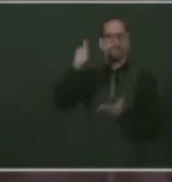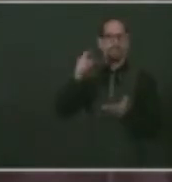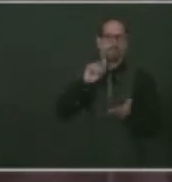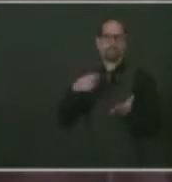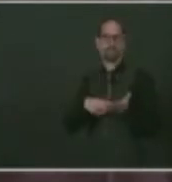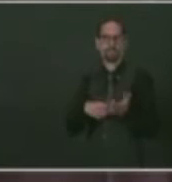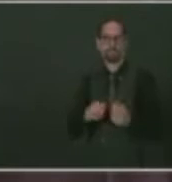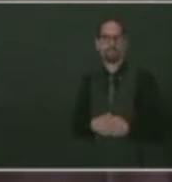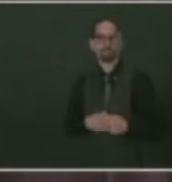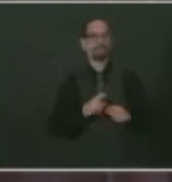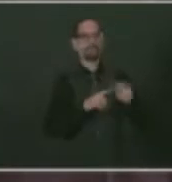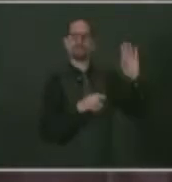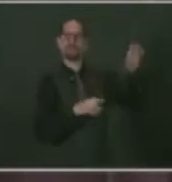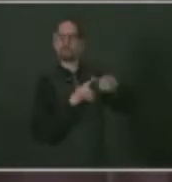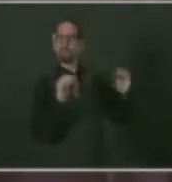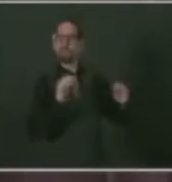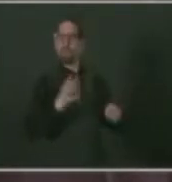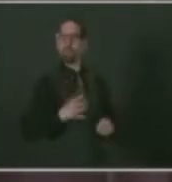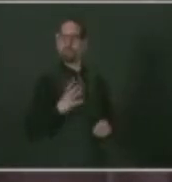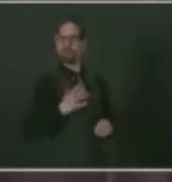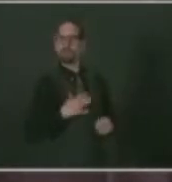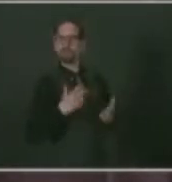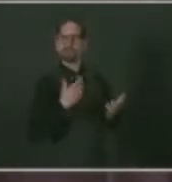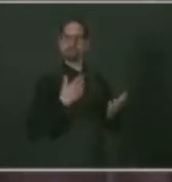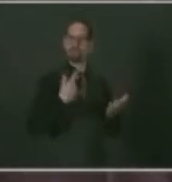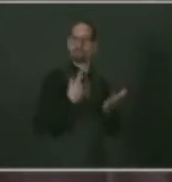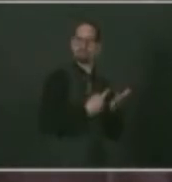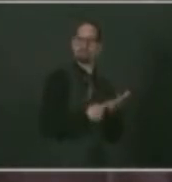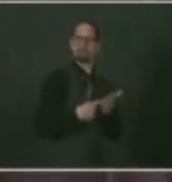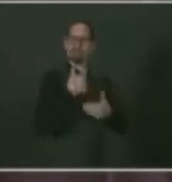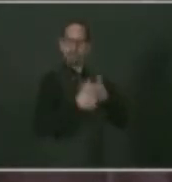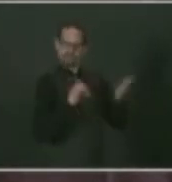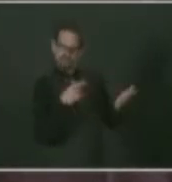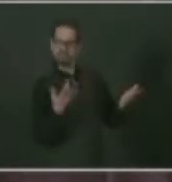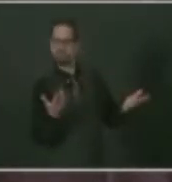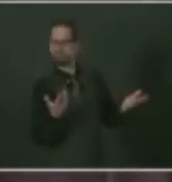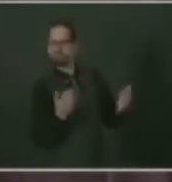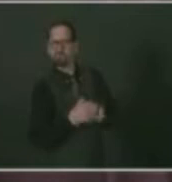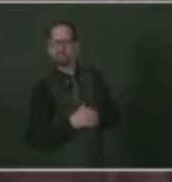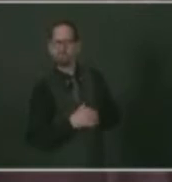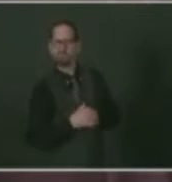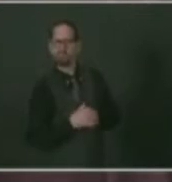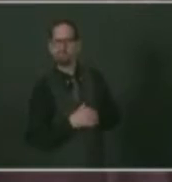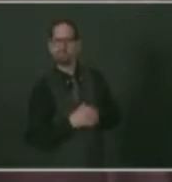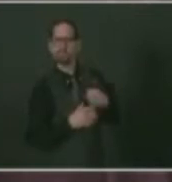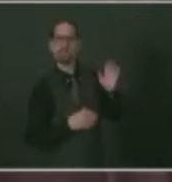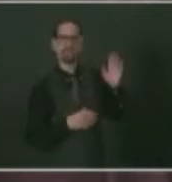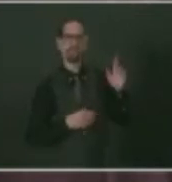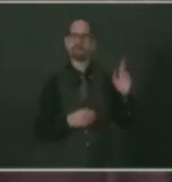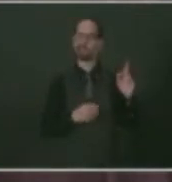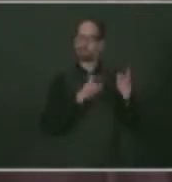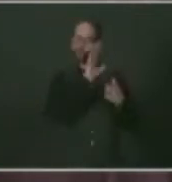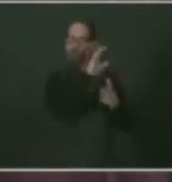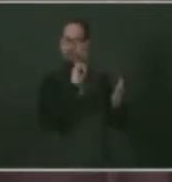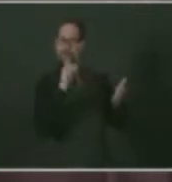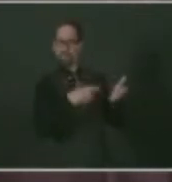per se if, in fact, an executive order eliminates the need for legislative approval. And this is going to be critical, for example, when you've got the